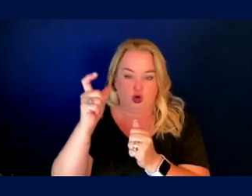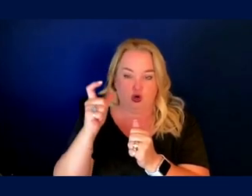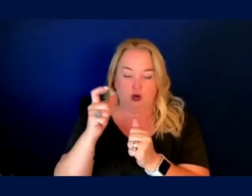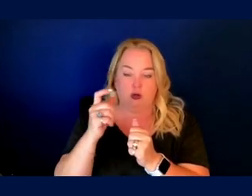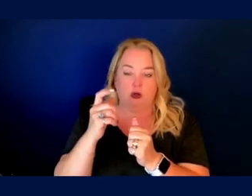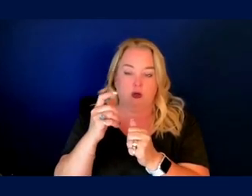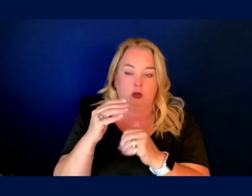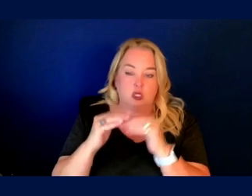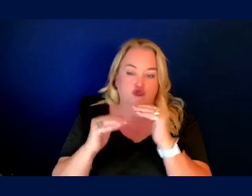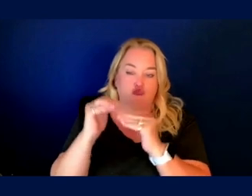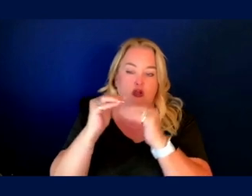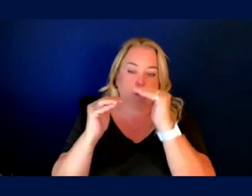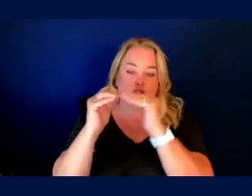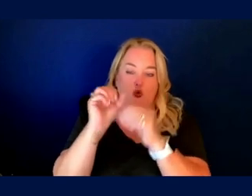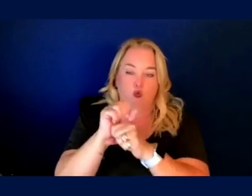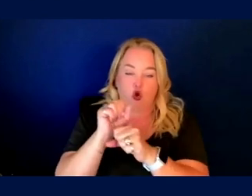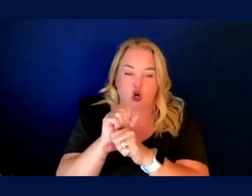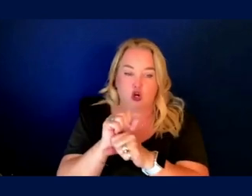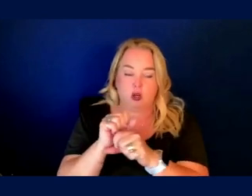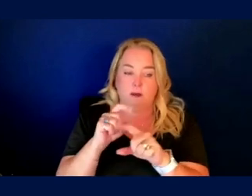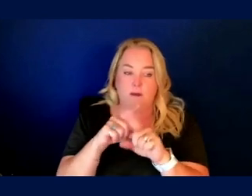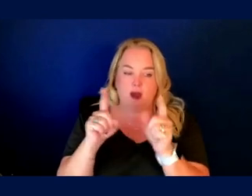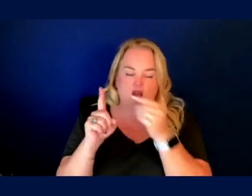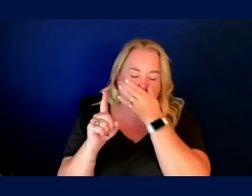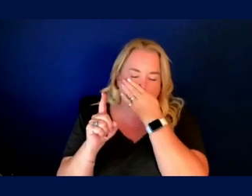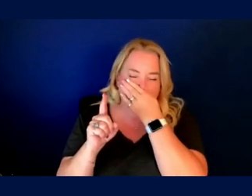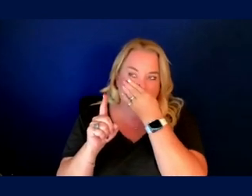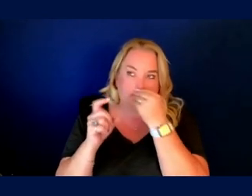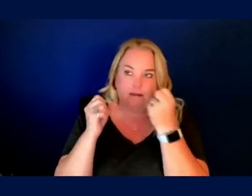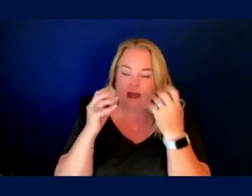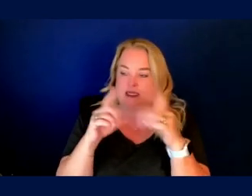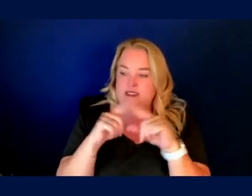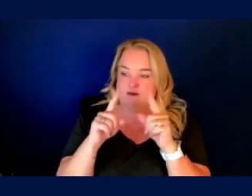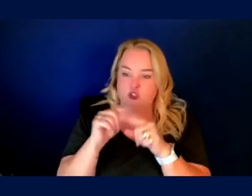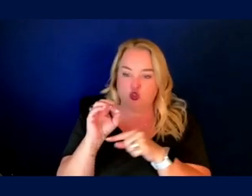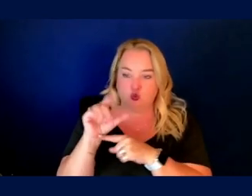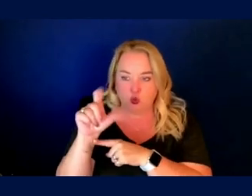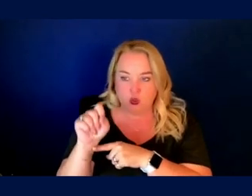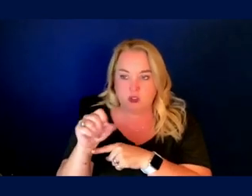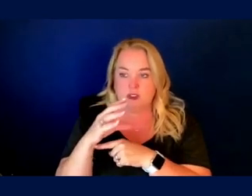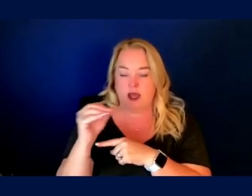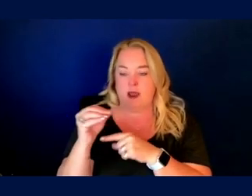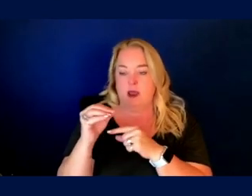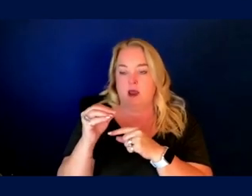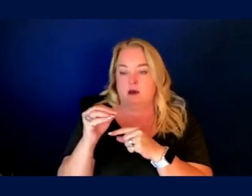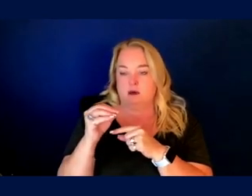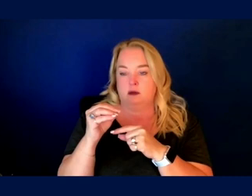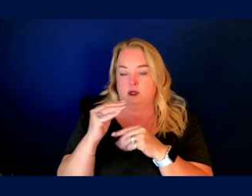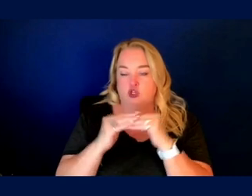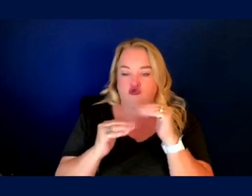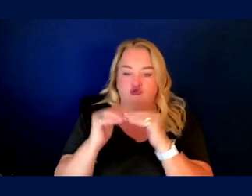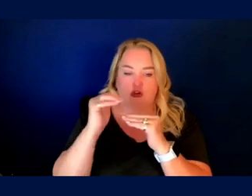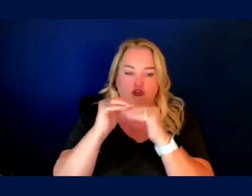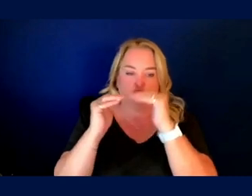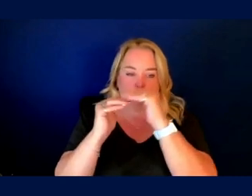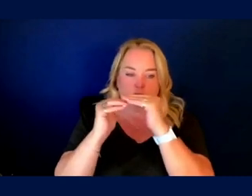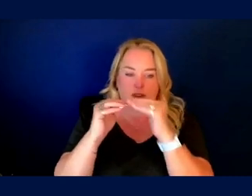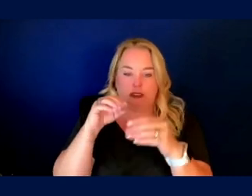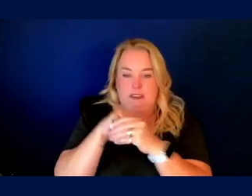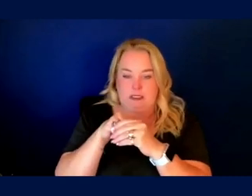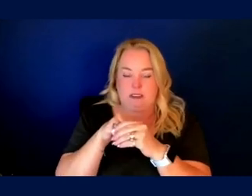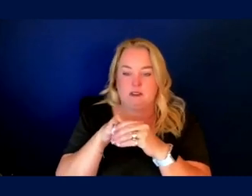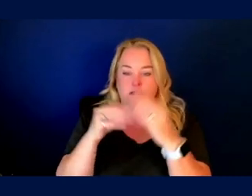construction of habitats, but, you know, a variety of different tools and the automation of construction in space